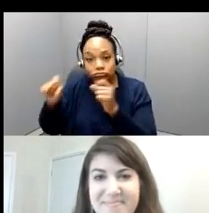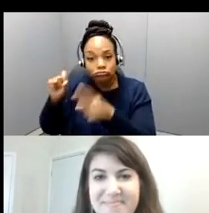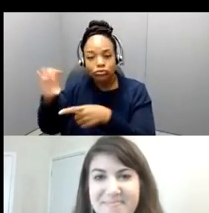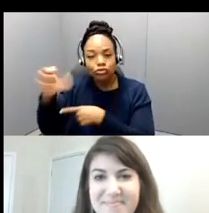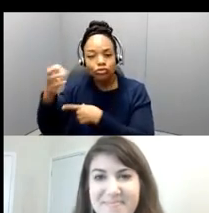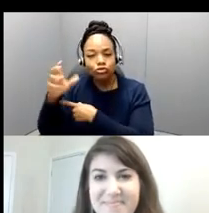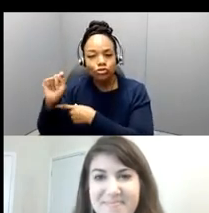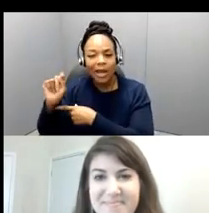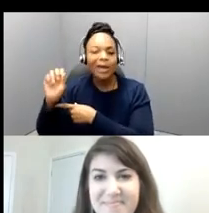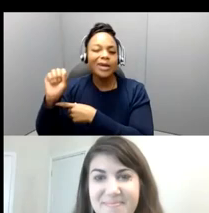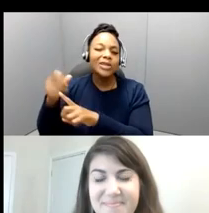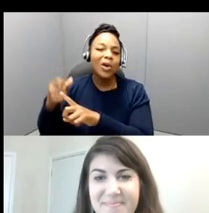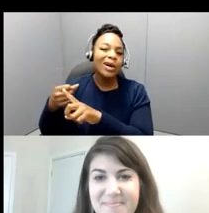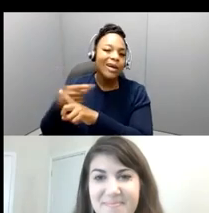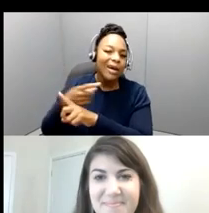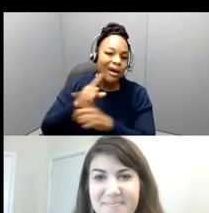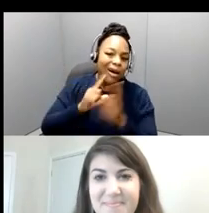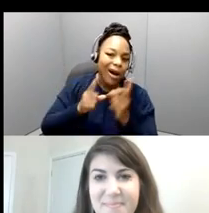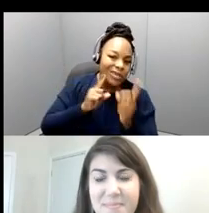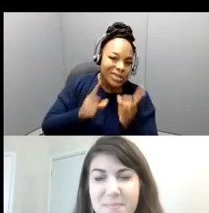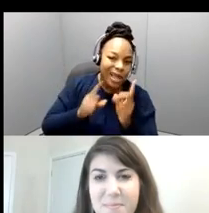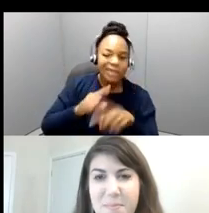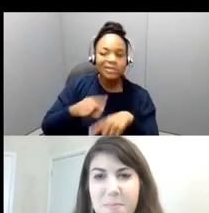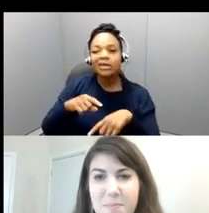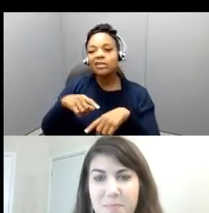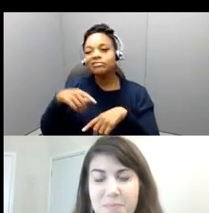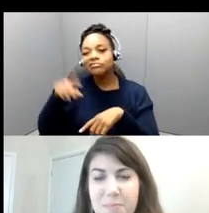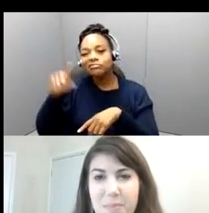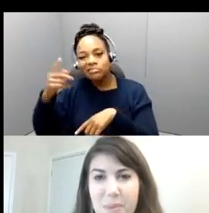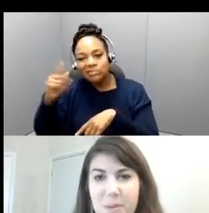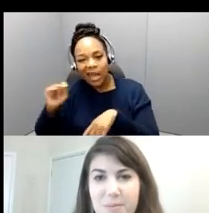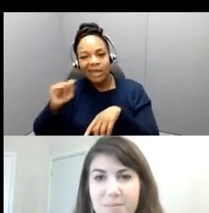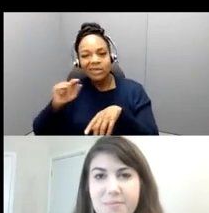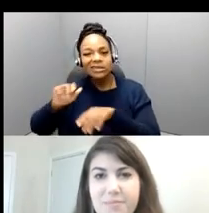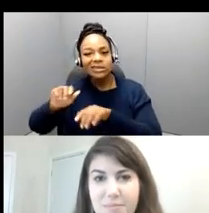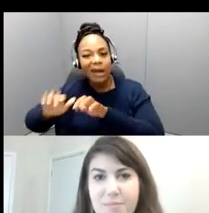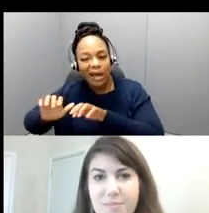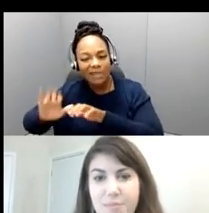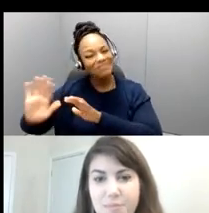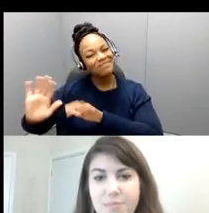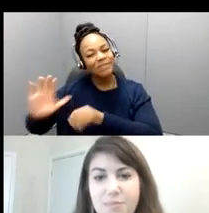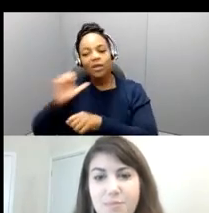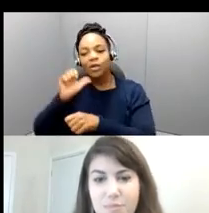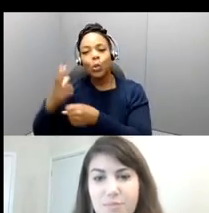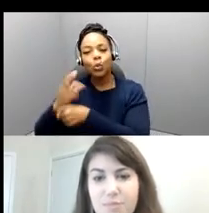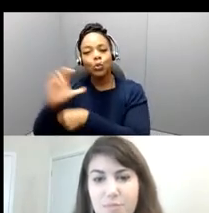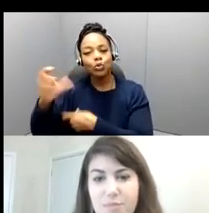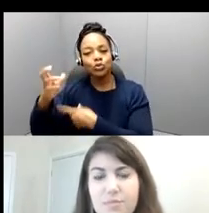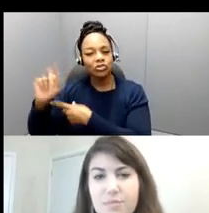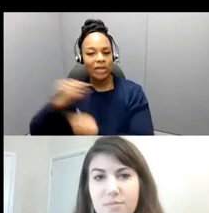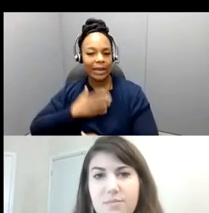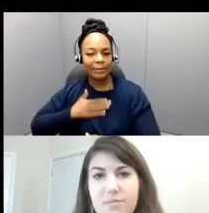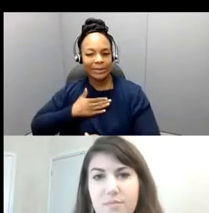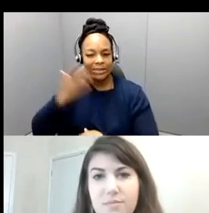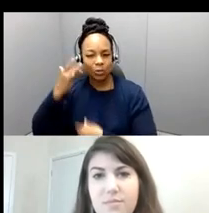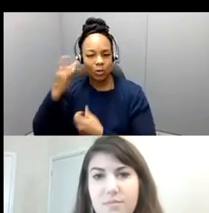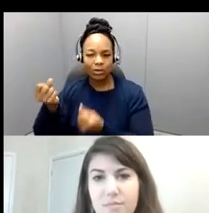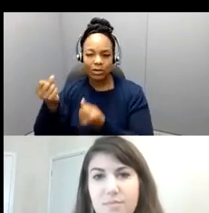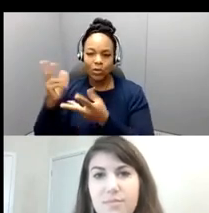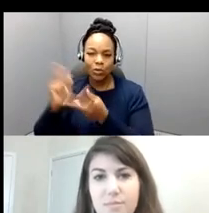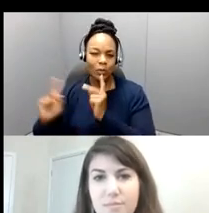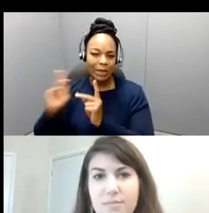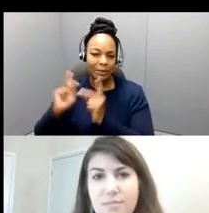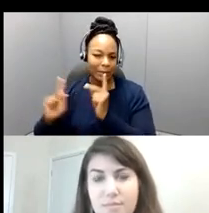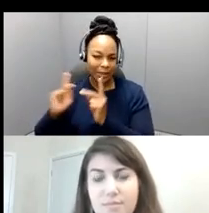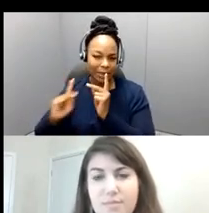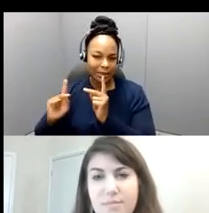But Stephanie will be responding to your questions and then we will stop at a certain point in the presentation where we'll take other questions from the